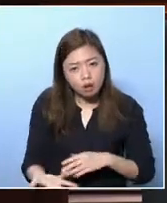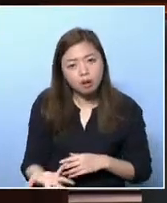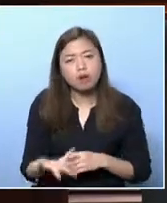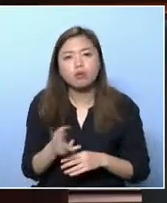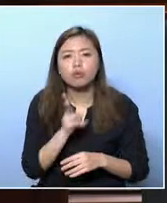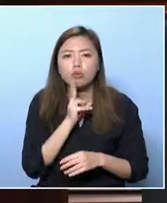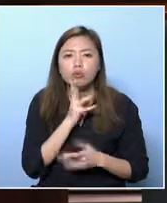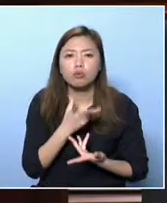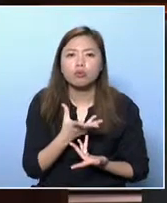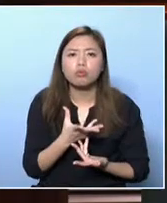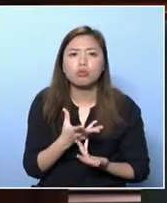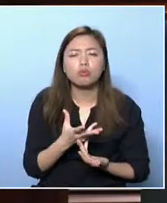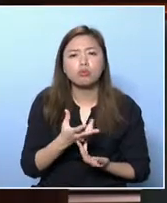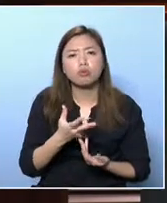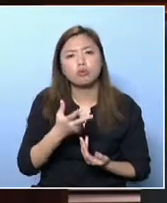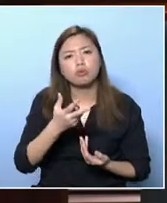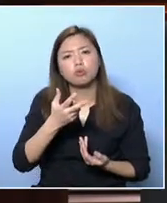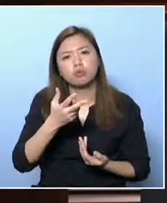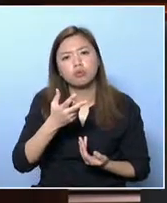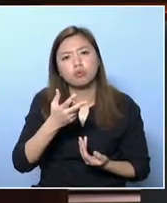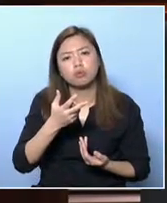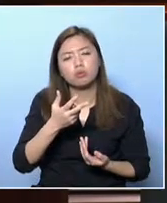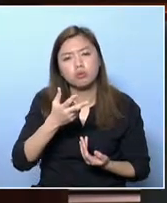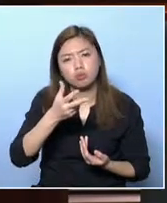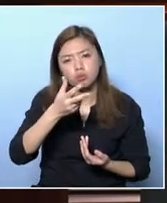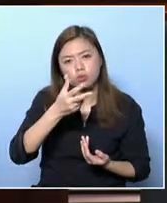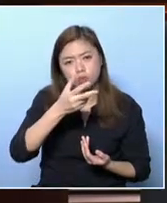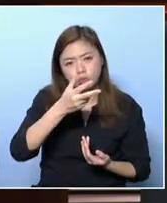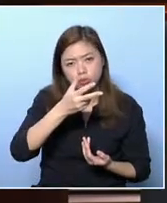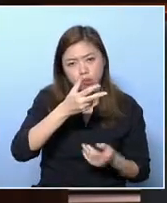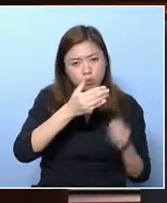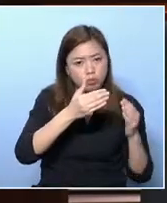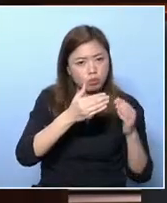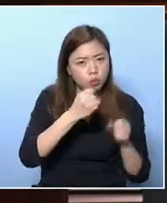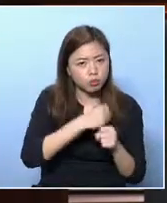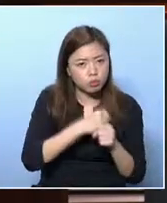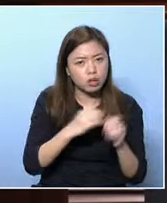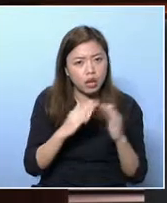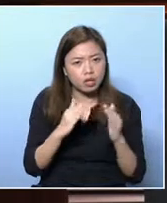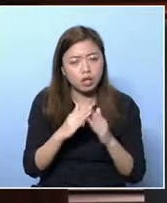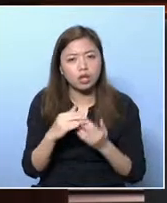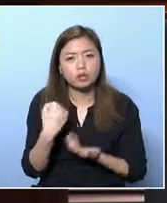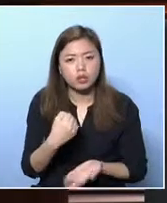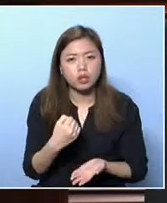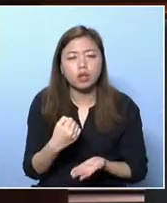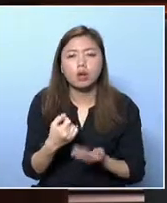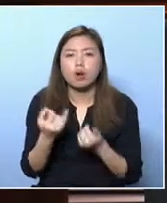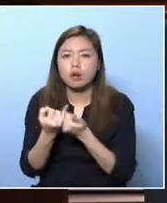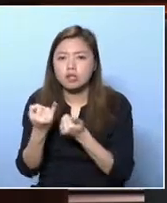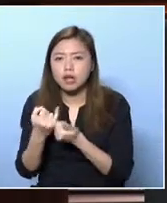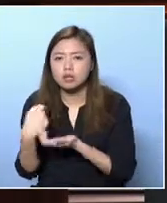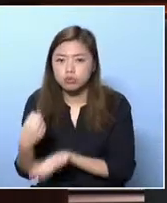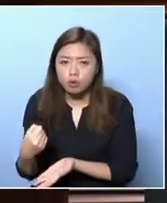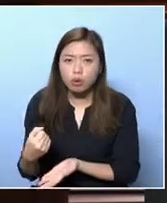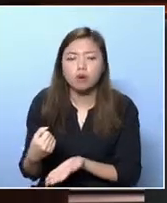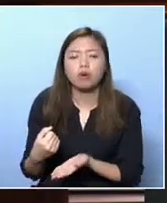family allowance and so on. In order to alleviate poverty situation, government must ensure that EMs have equal access to public